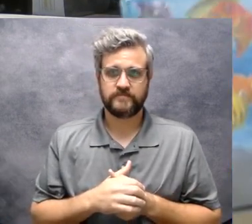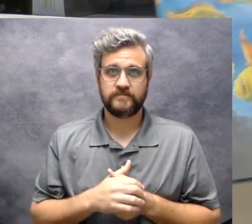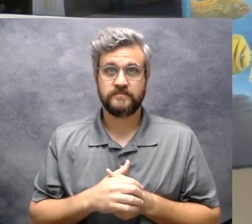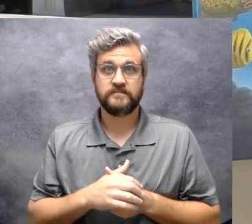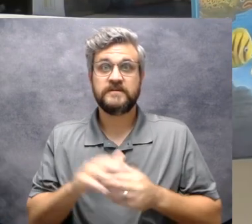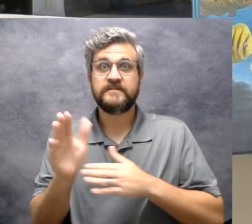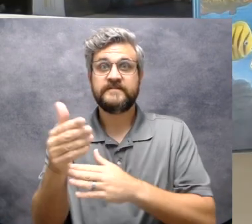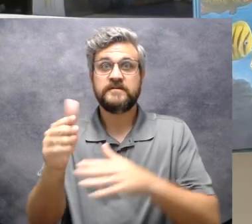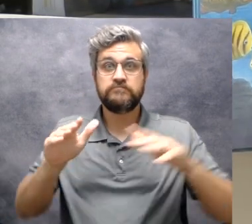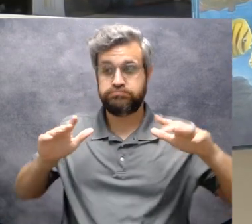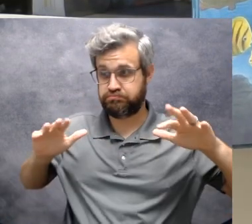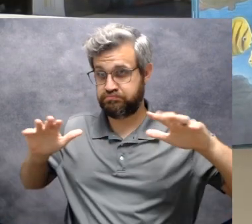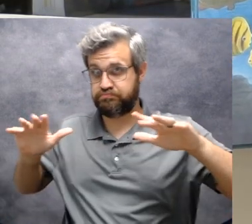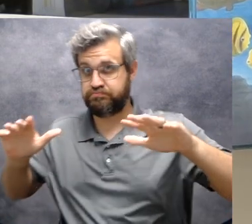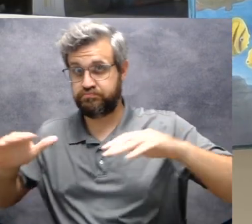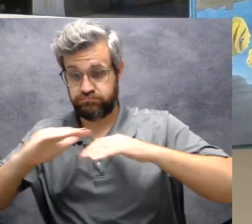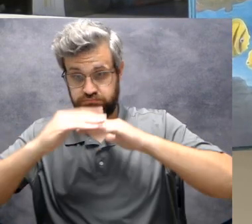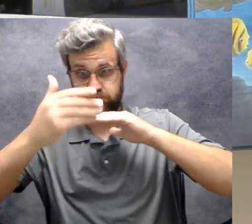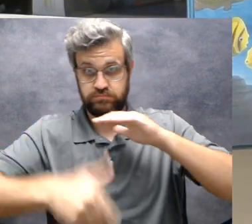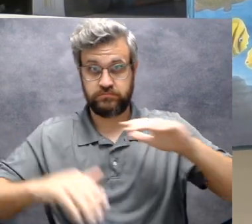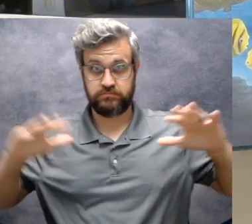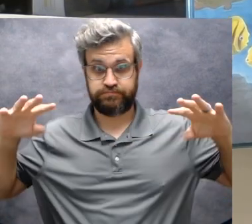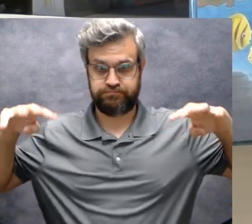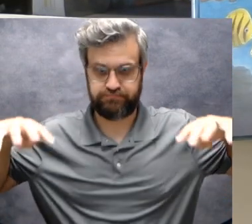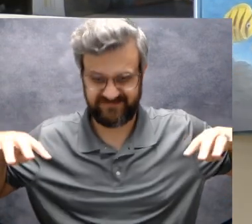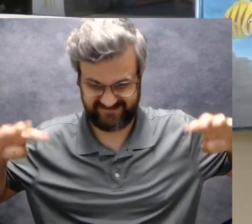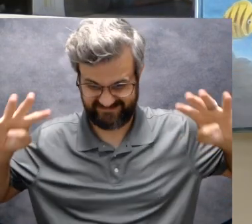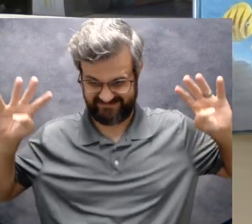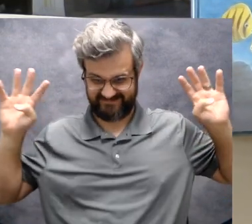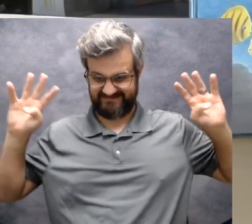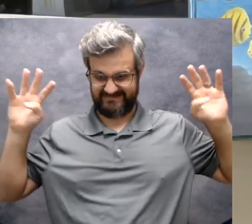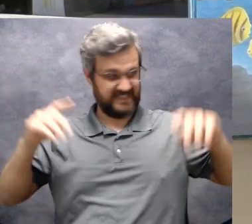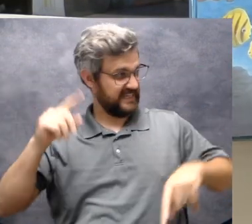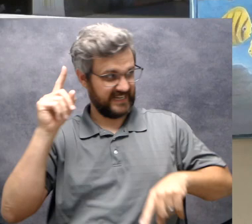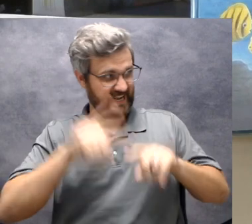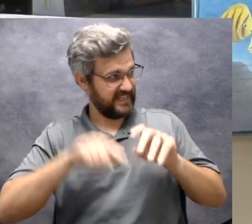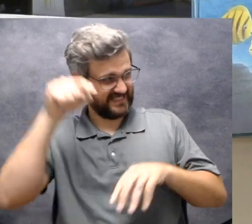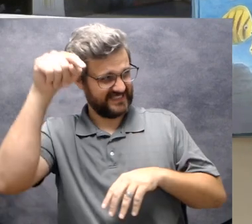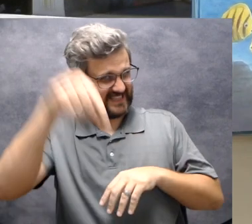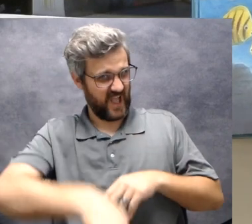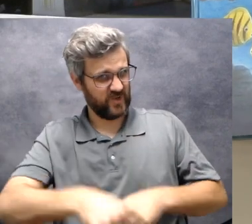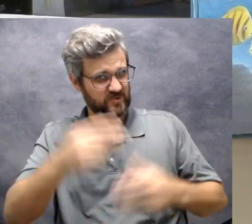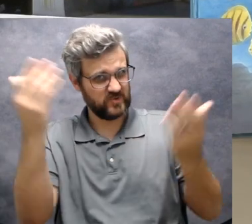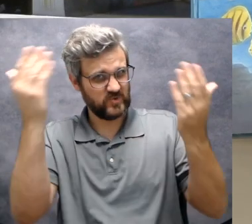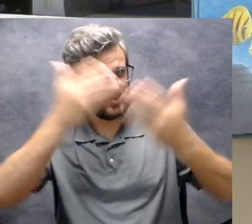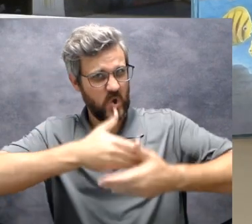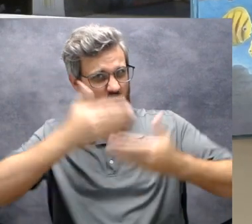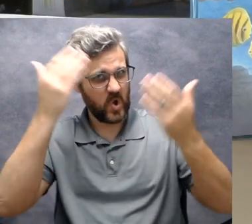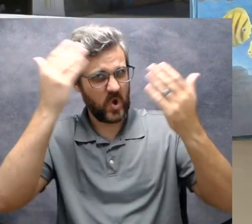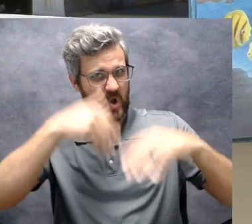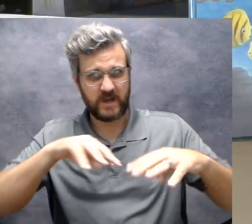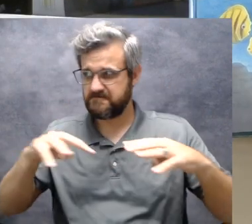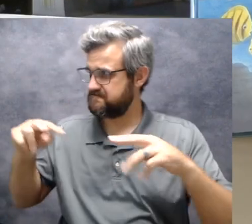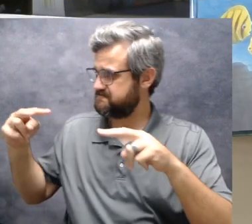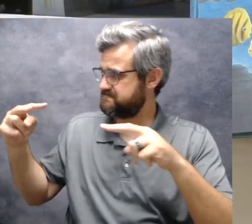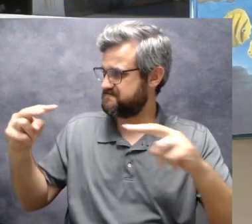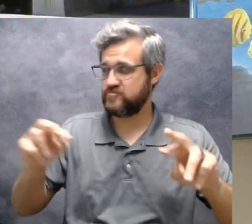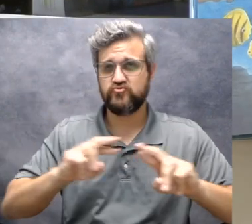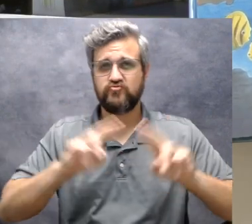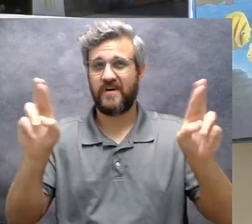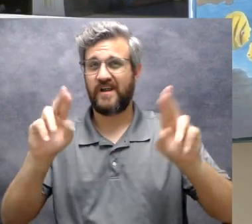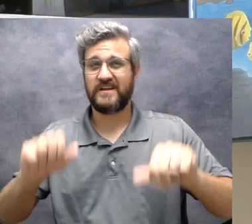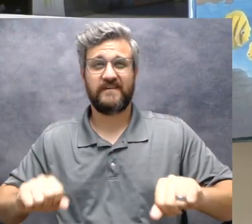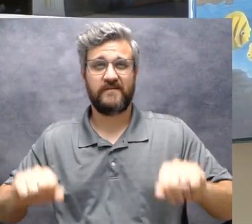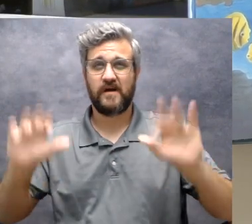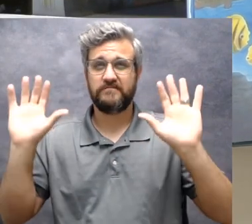All the fish came to the edge of the Big Deep. One fish said, we can't go down there. It's too deep and dark. Everyone was ready